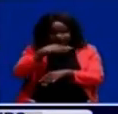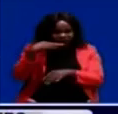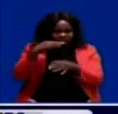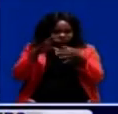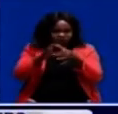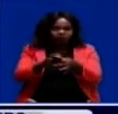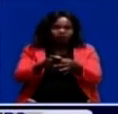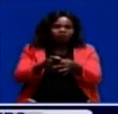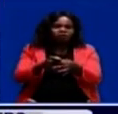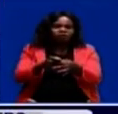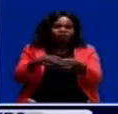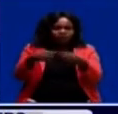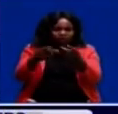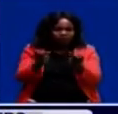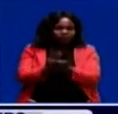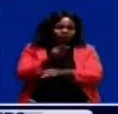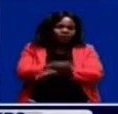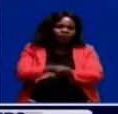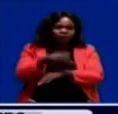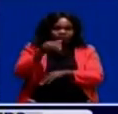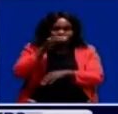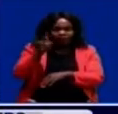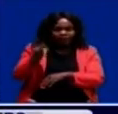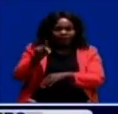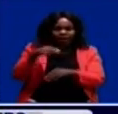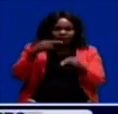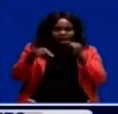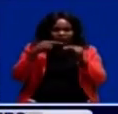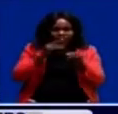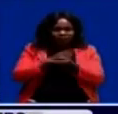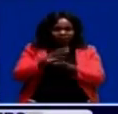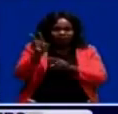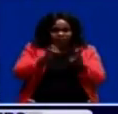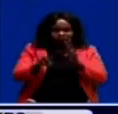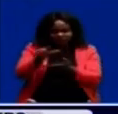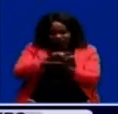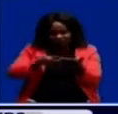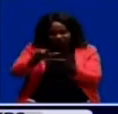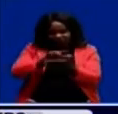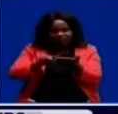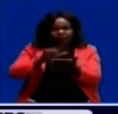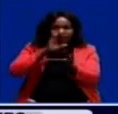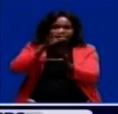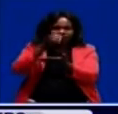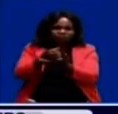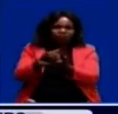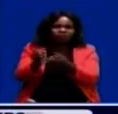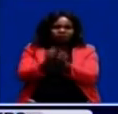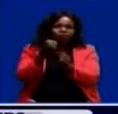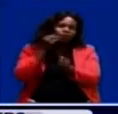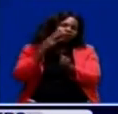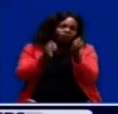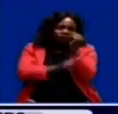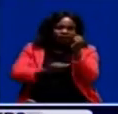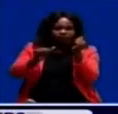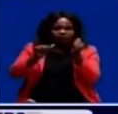Joint Venture Project. He said this at Pomodze Hotel after touring laboratories at the Seed Institute in Chilanga, together with Home Affairs